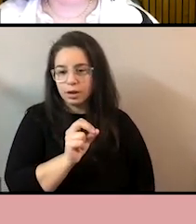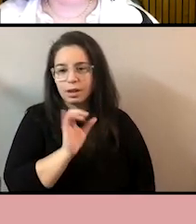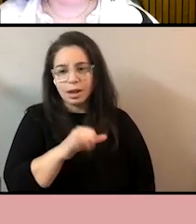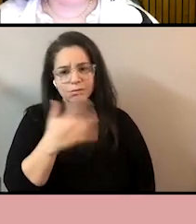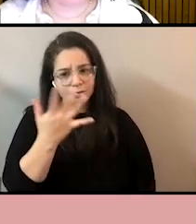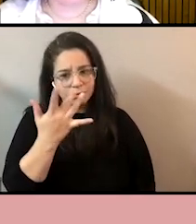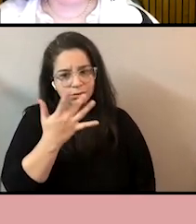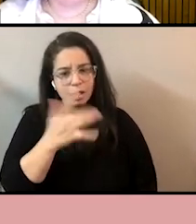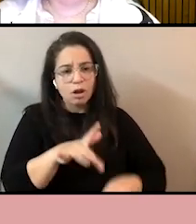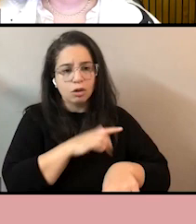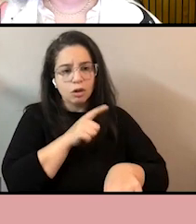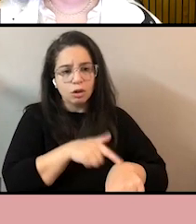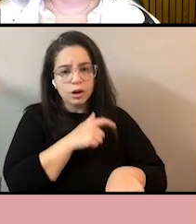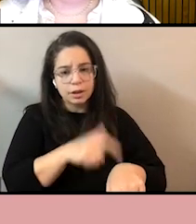time.